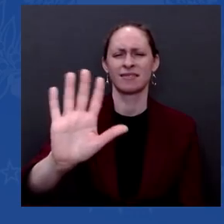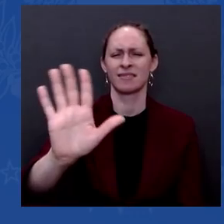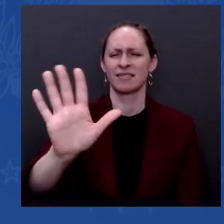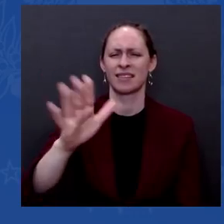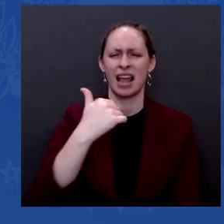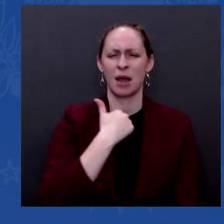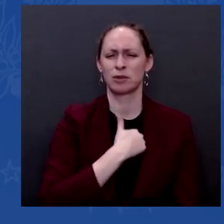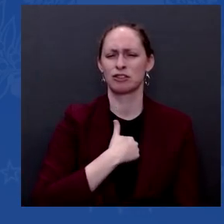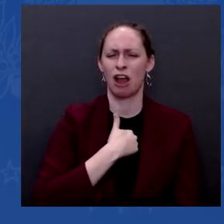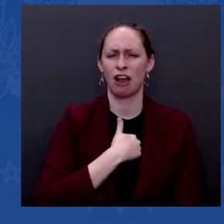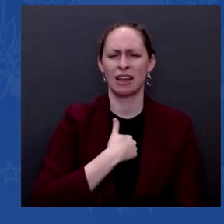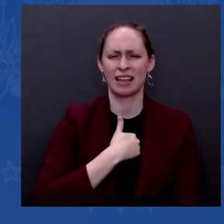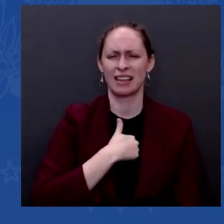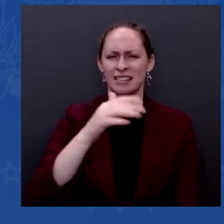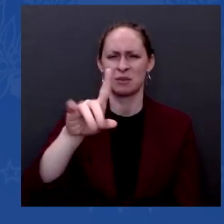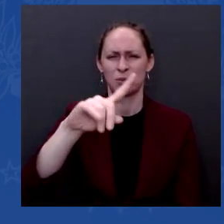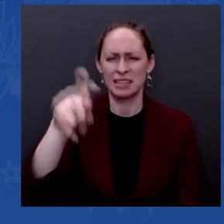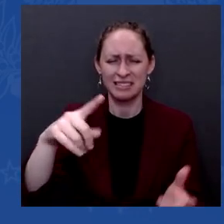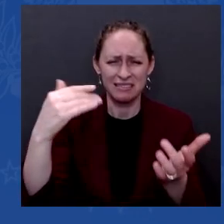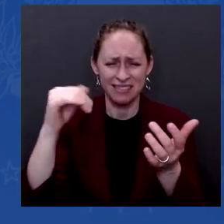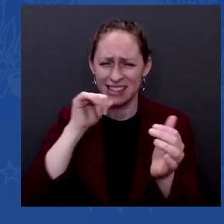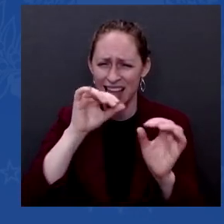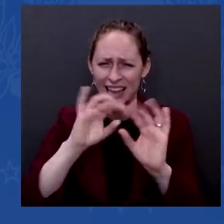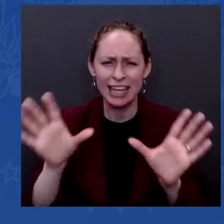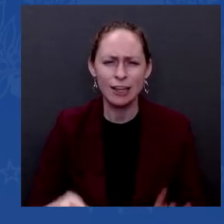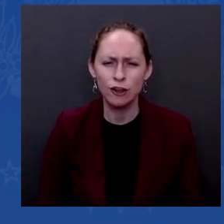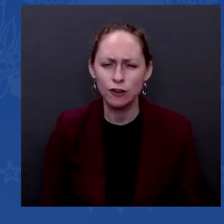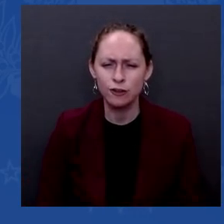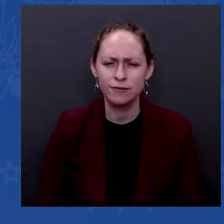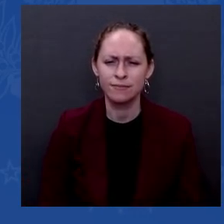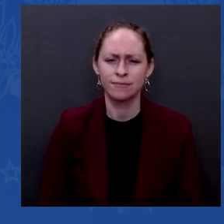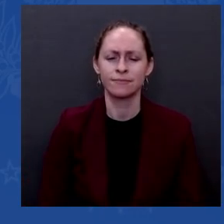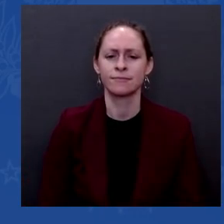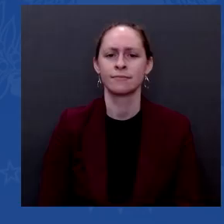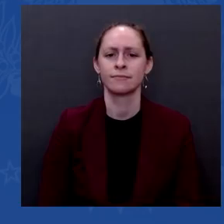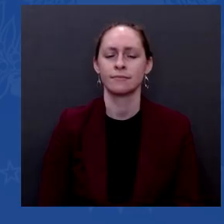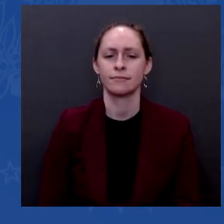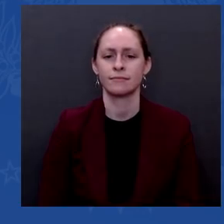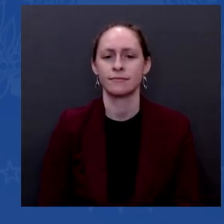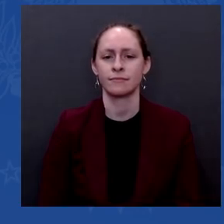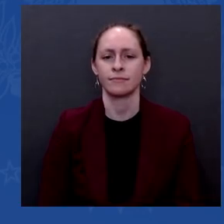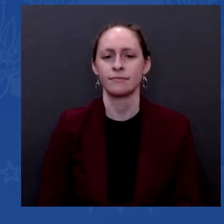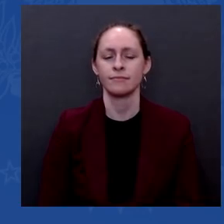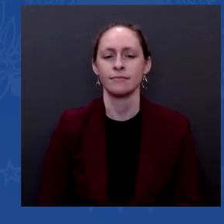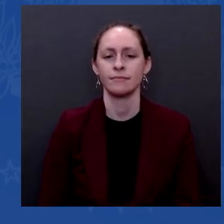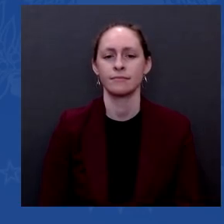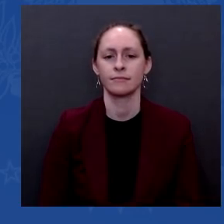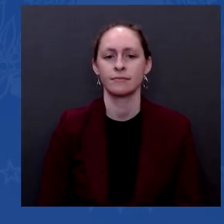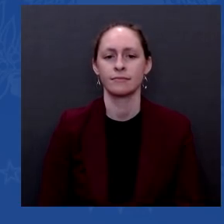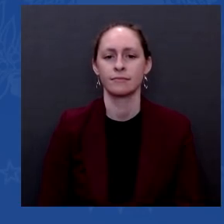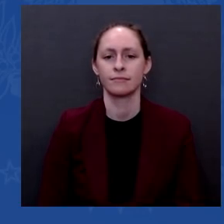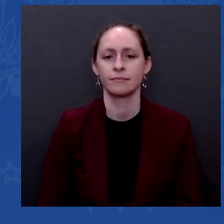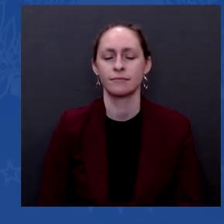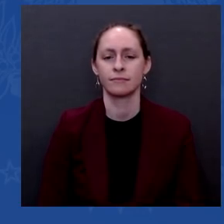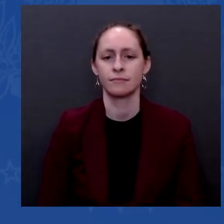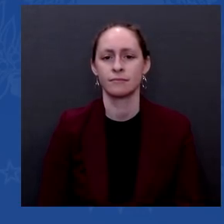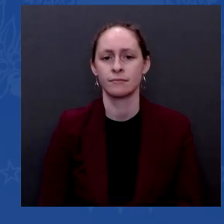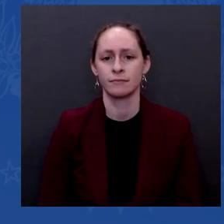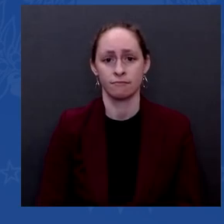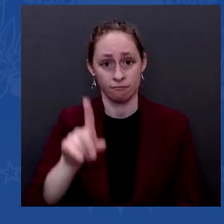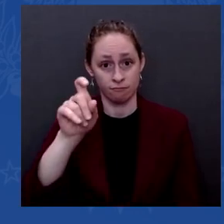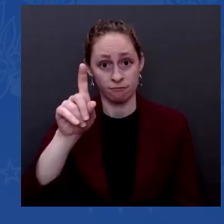reopenings or closures become a potent midterm issue for Republicans to win back the suburbs?